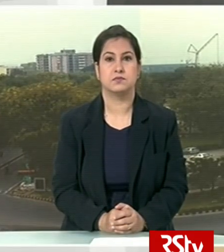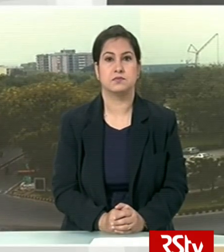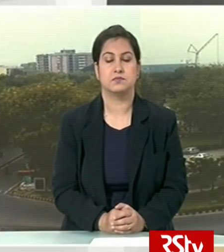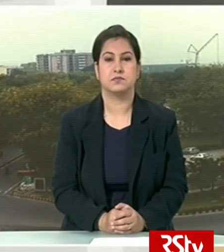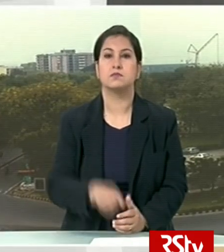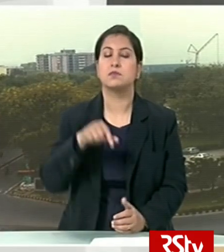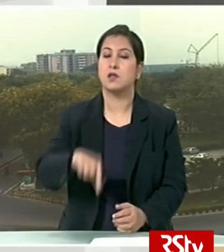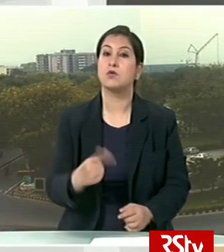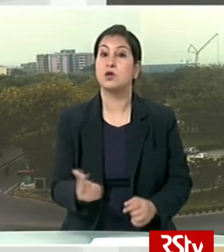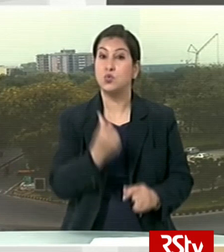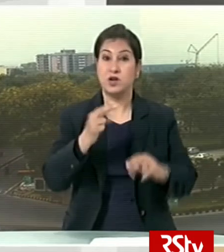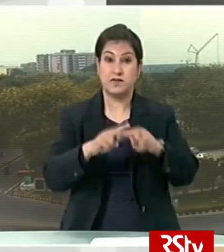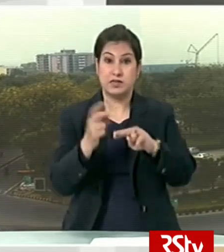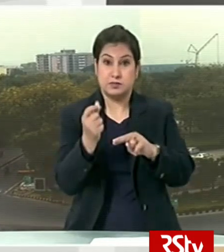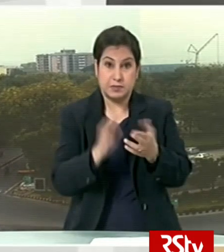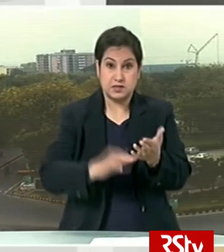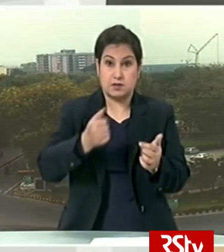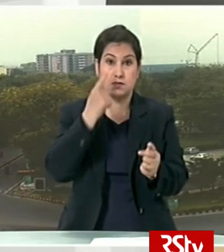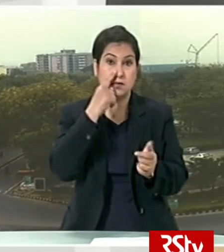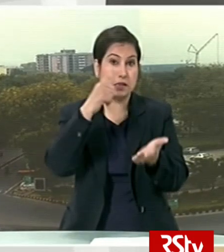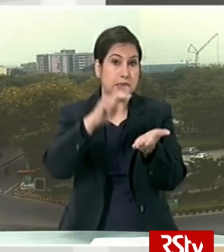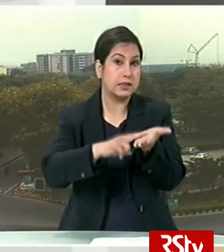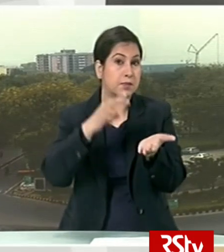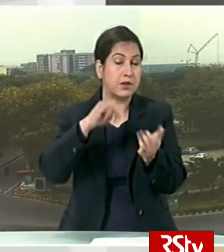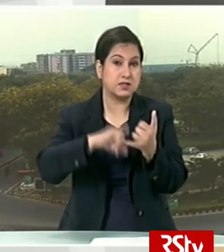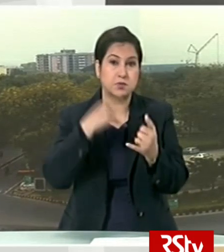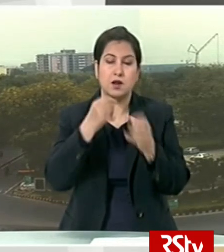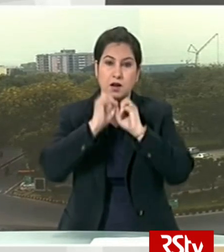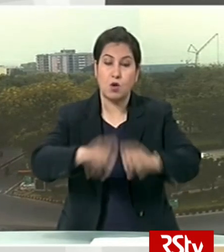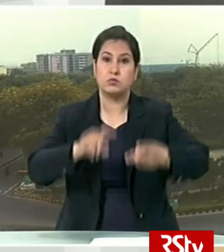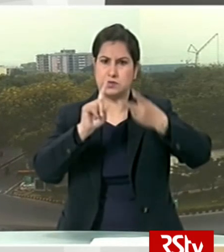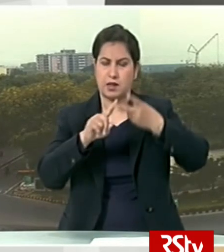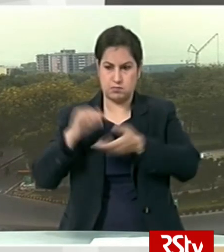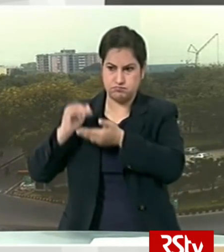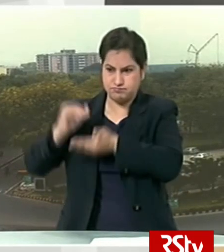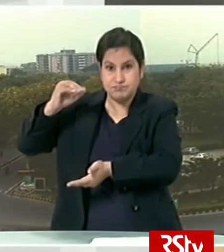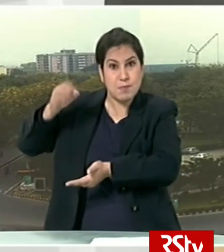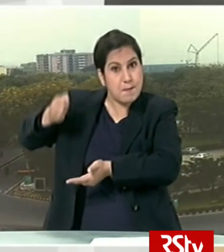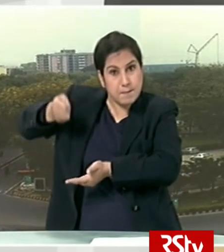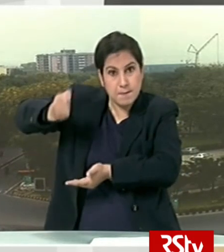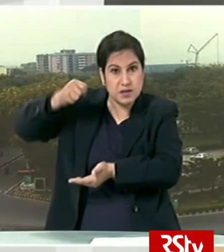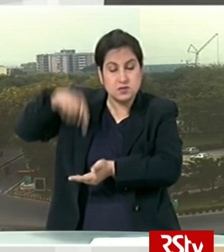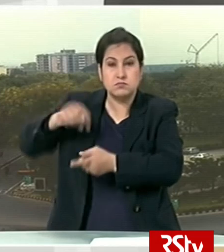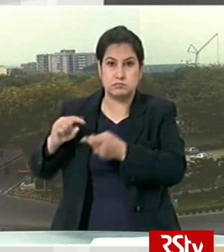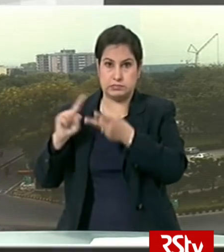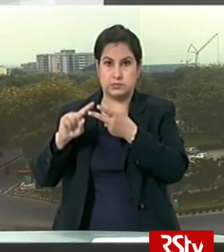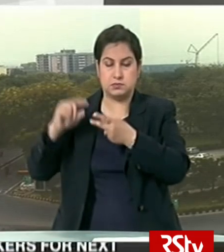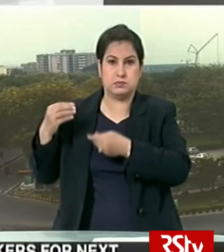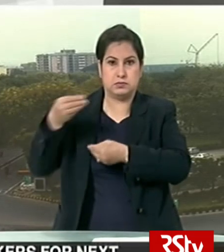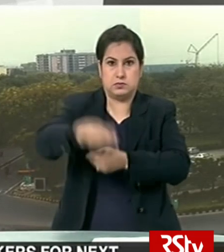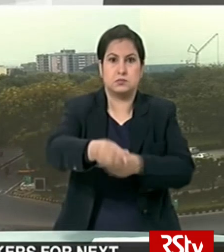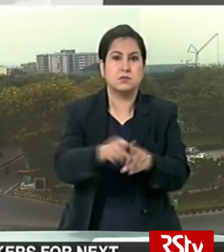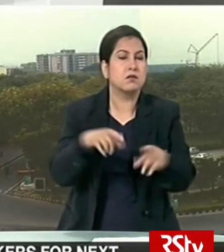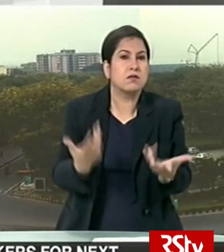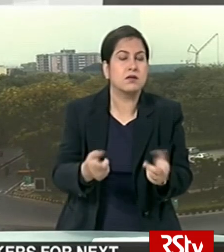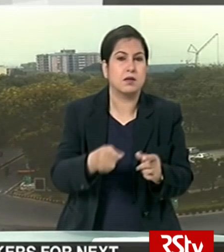union finance minister nirmala sitaraman announced the second tranche of the economic stimulus package focusing